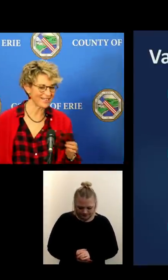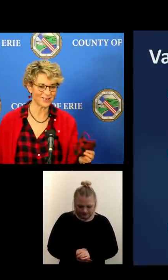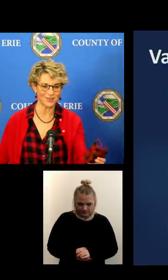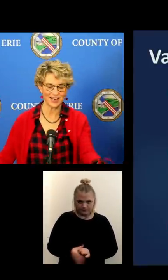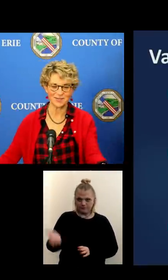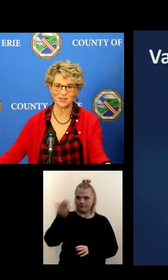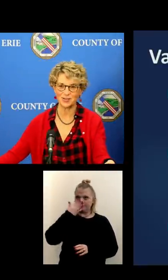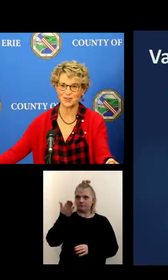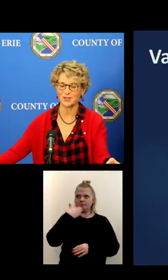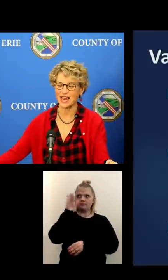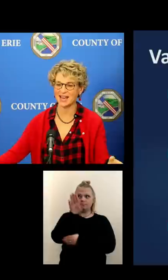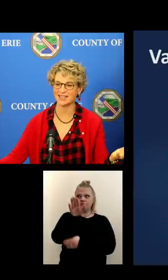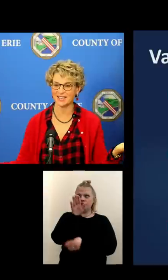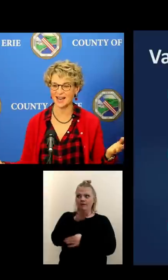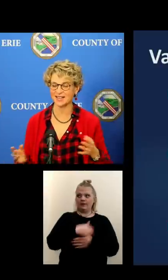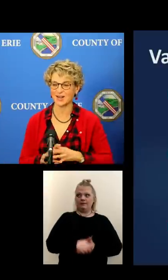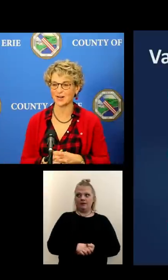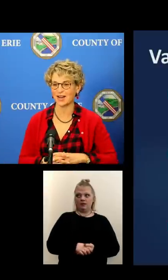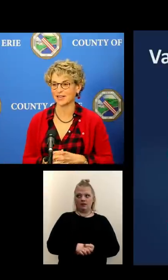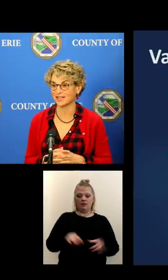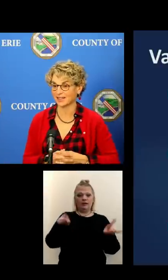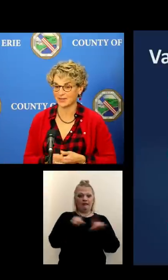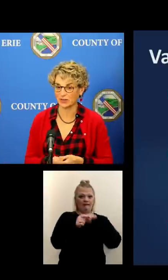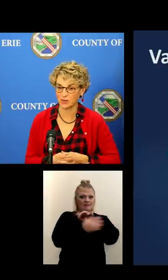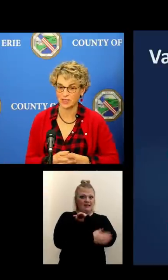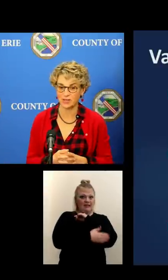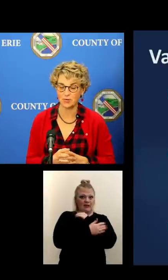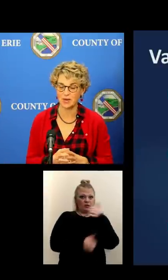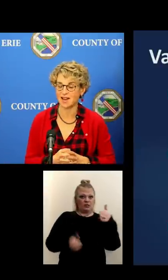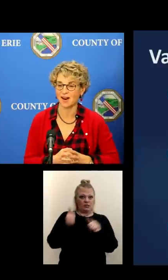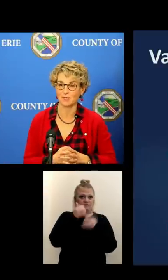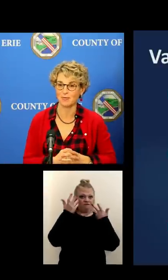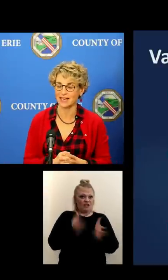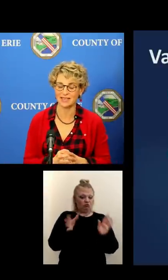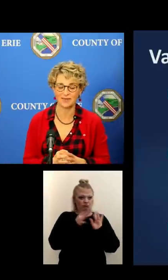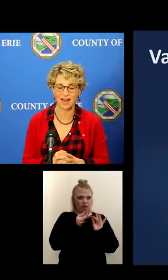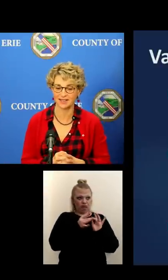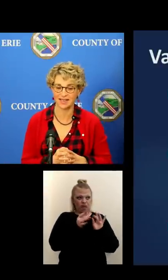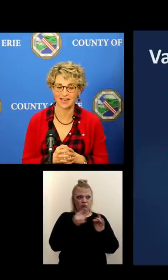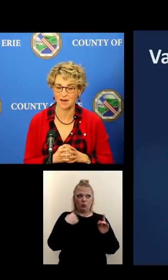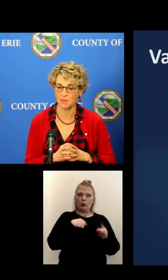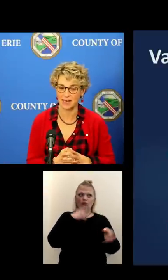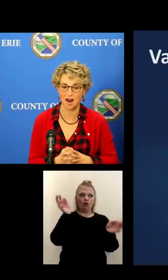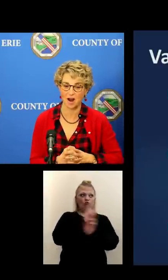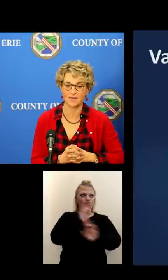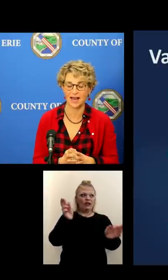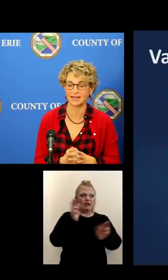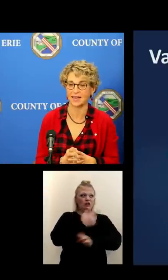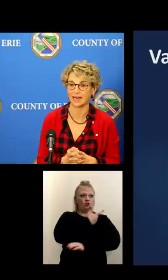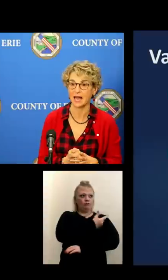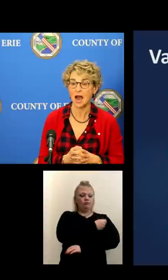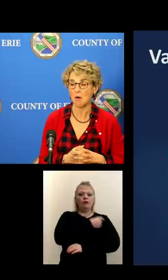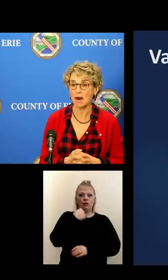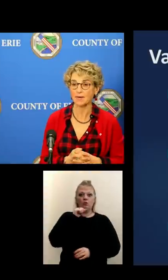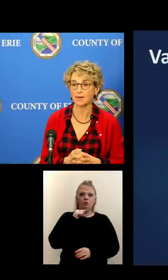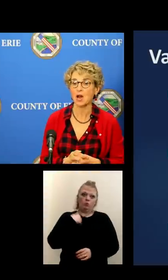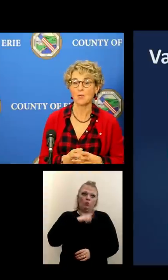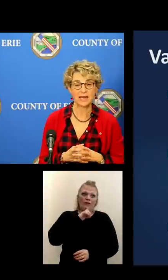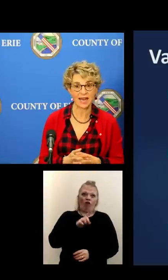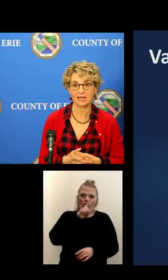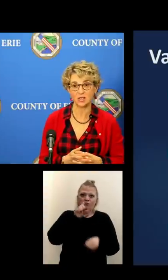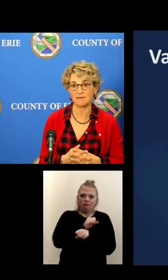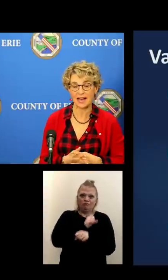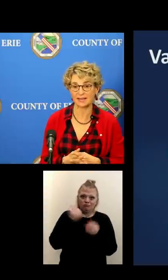Thank you. Good afternoon. As our county executive alluded to, we are ready to vaccinate and we are vaccinating. However,